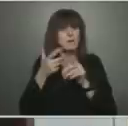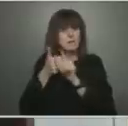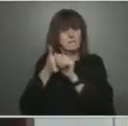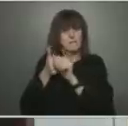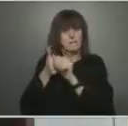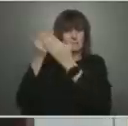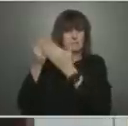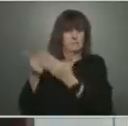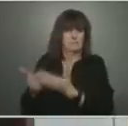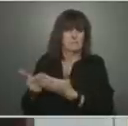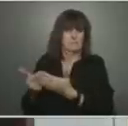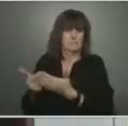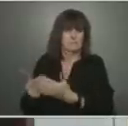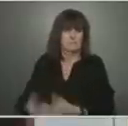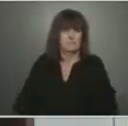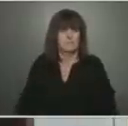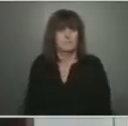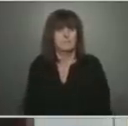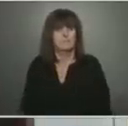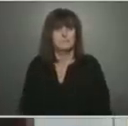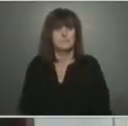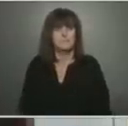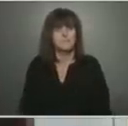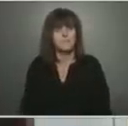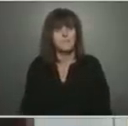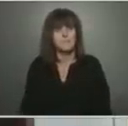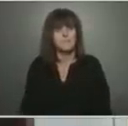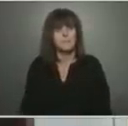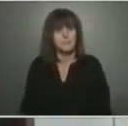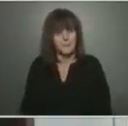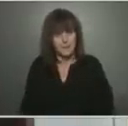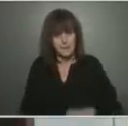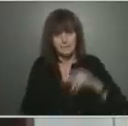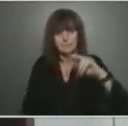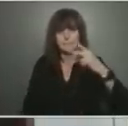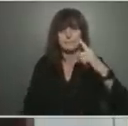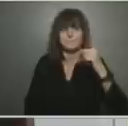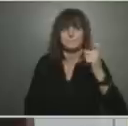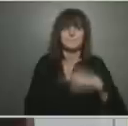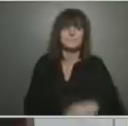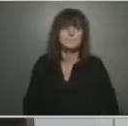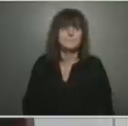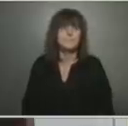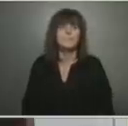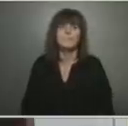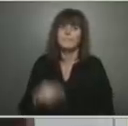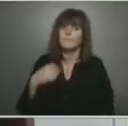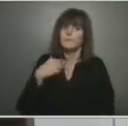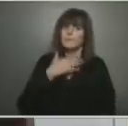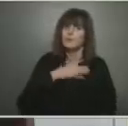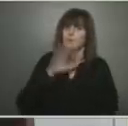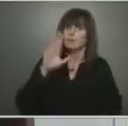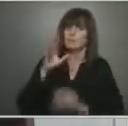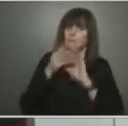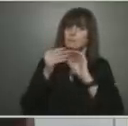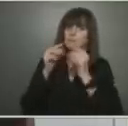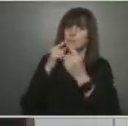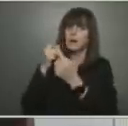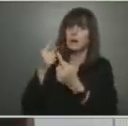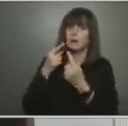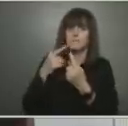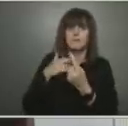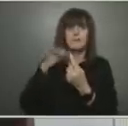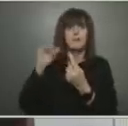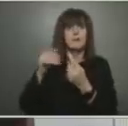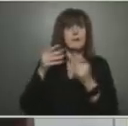So I appreciate the answer, doctor. And while I might find your plan too cautious, there are a number of people, including doctors, who